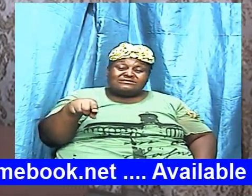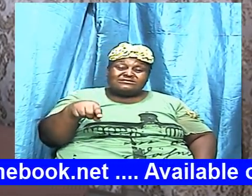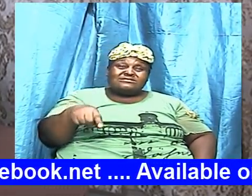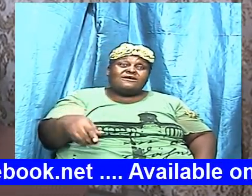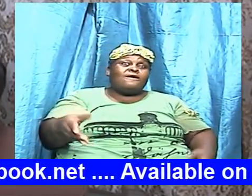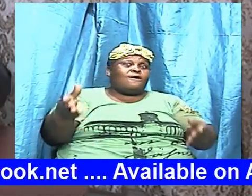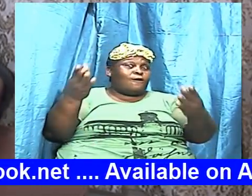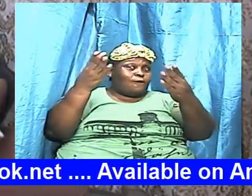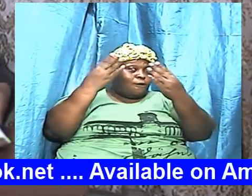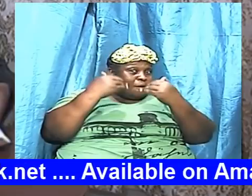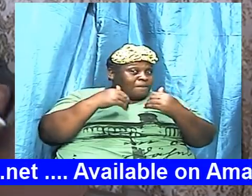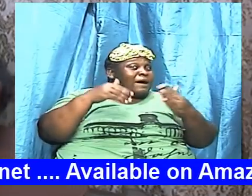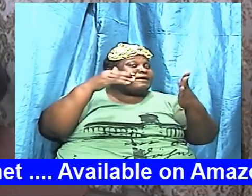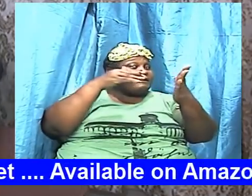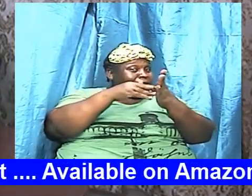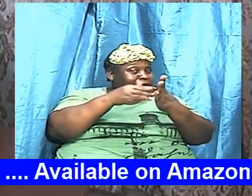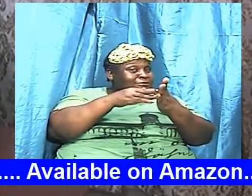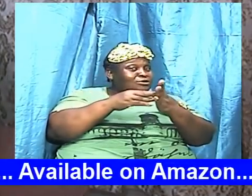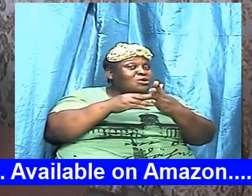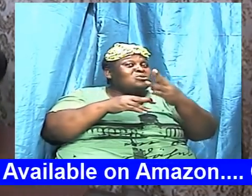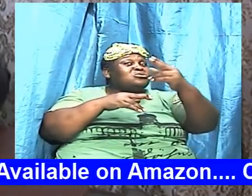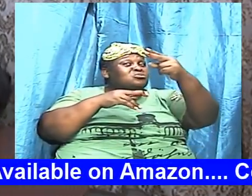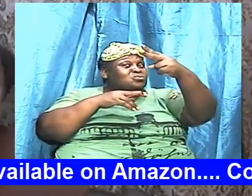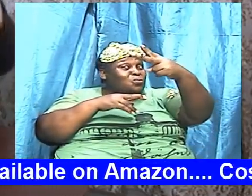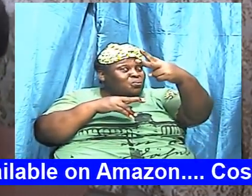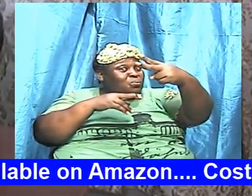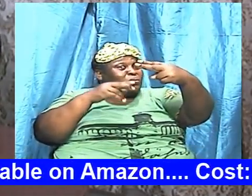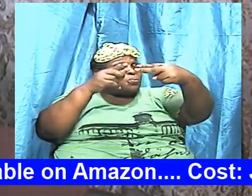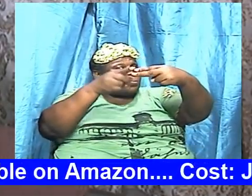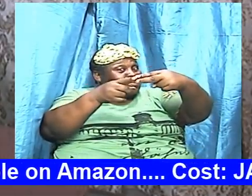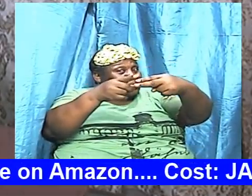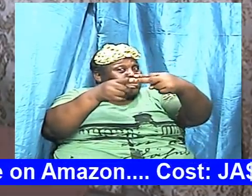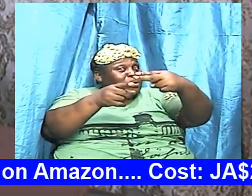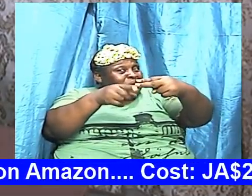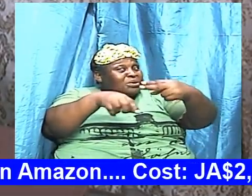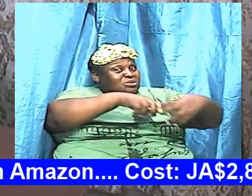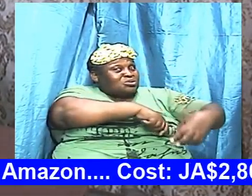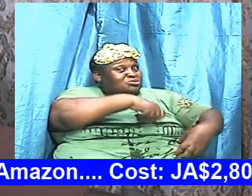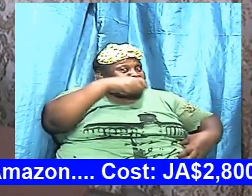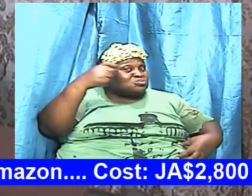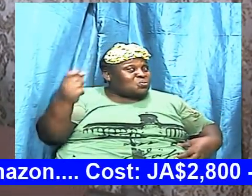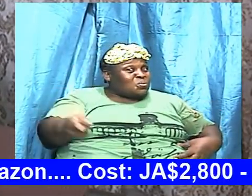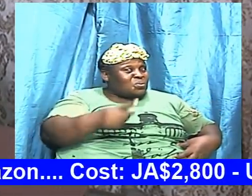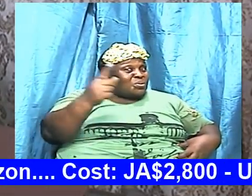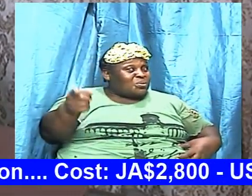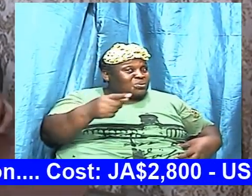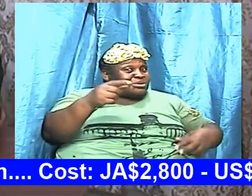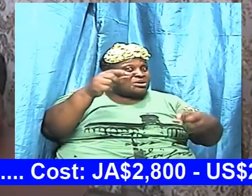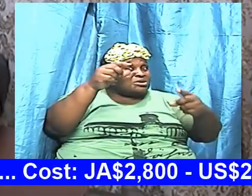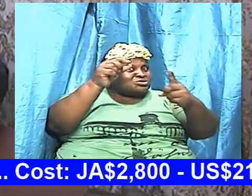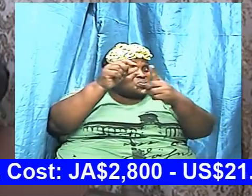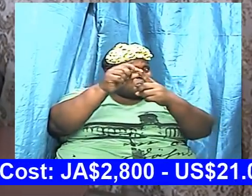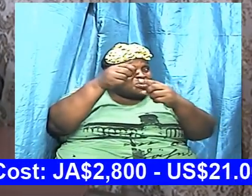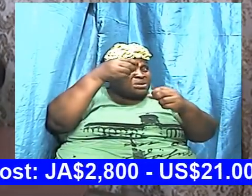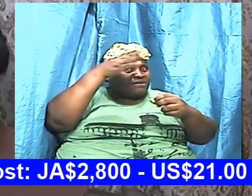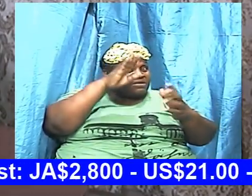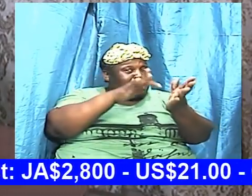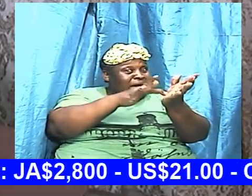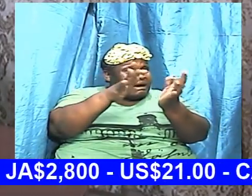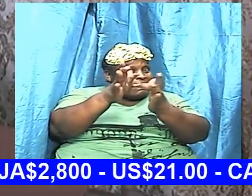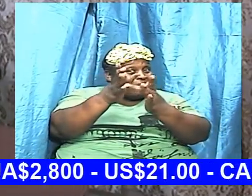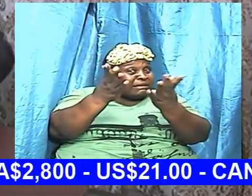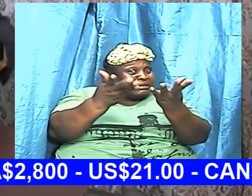now because to have the word inside is one thing to have the word